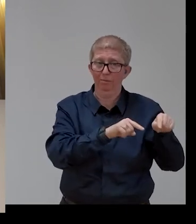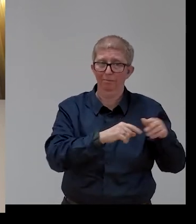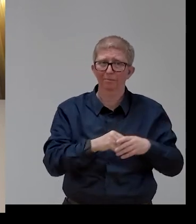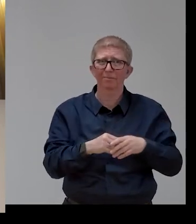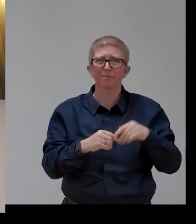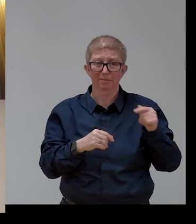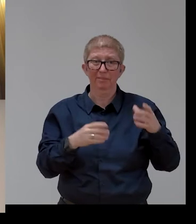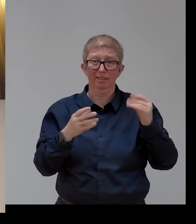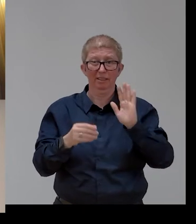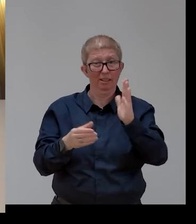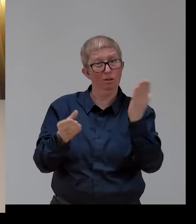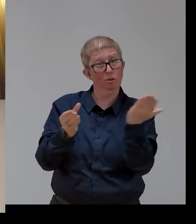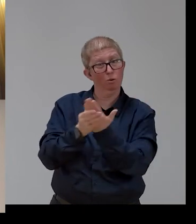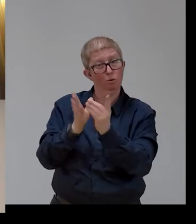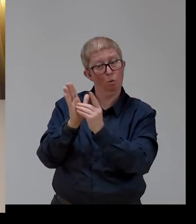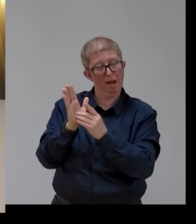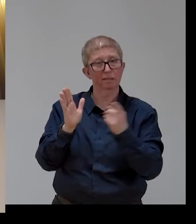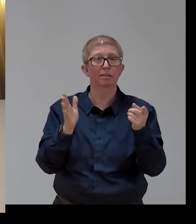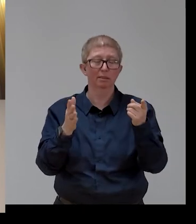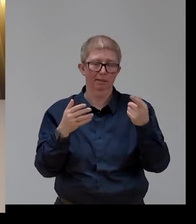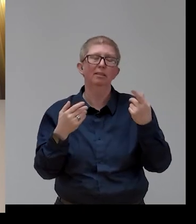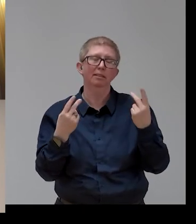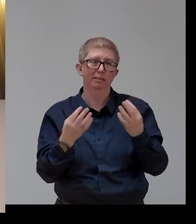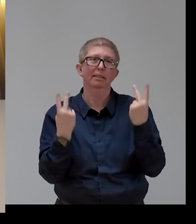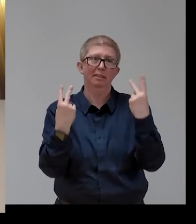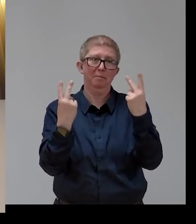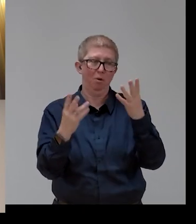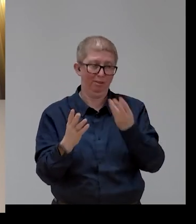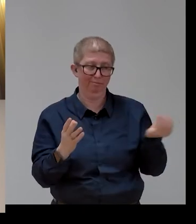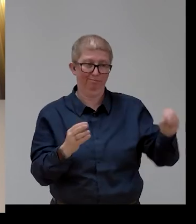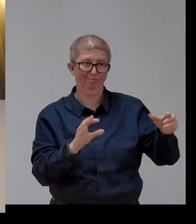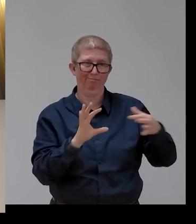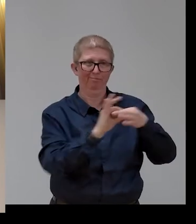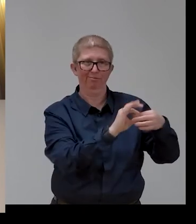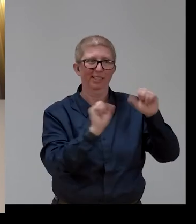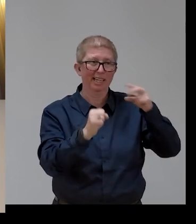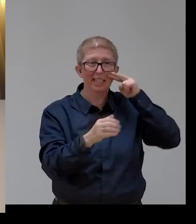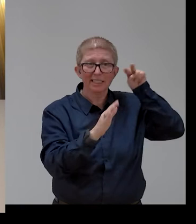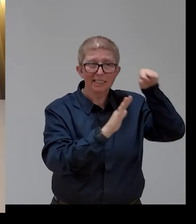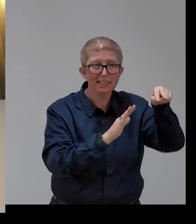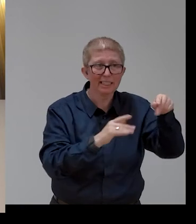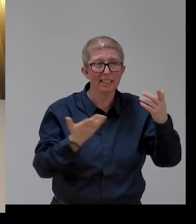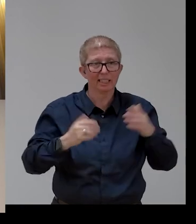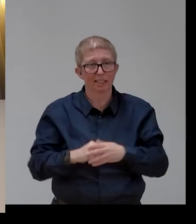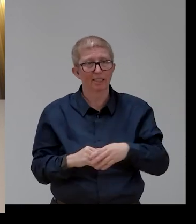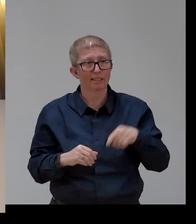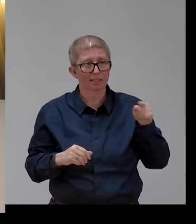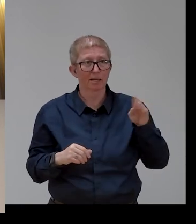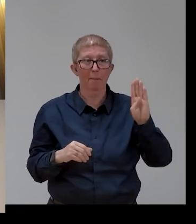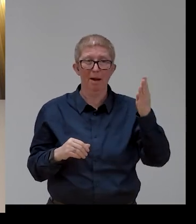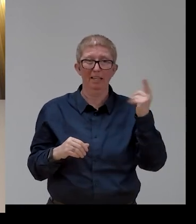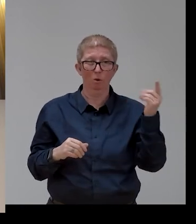social policies at European Union level. Brando, a question for you. Thank you for joining us